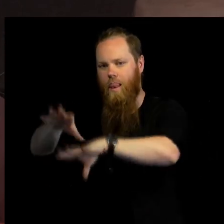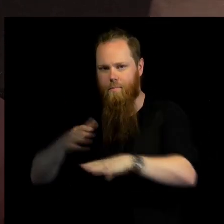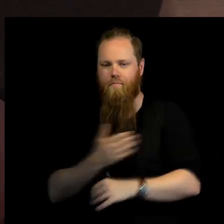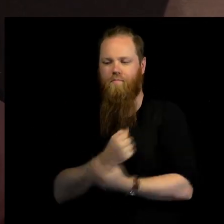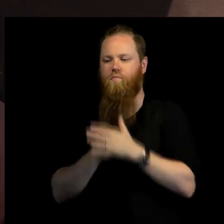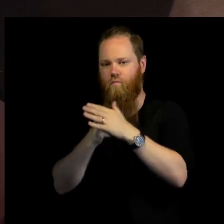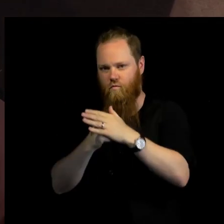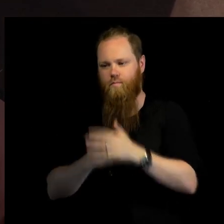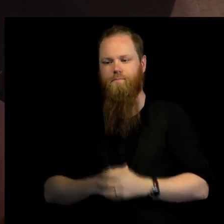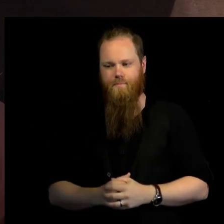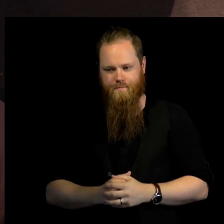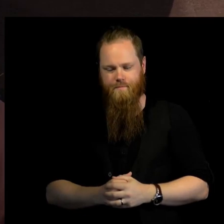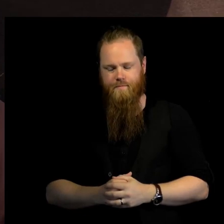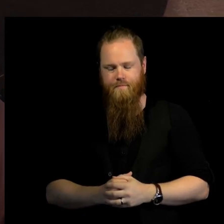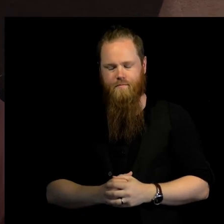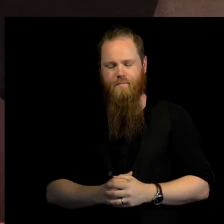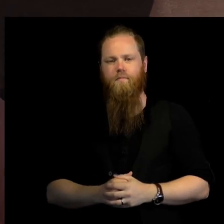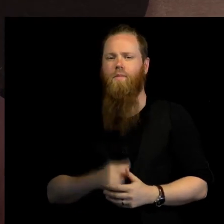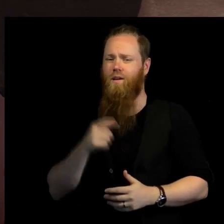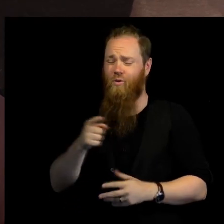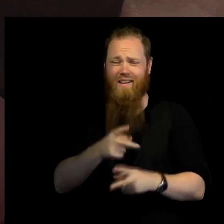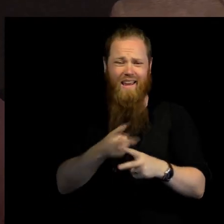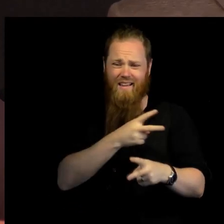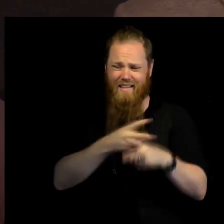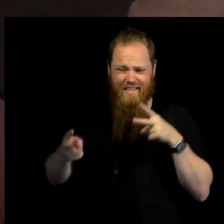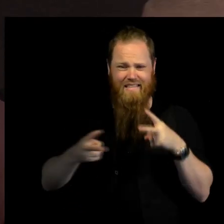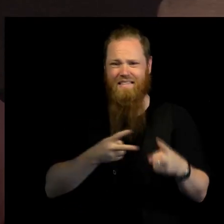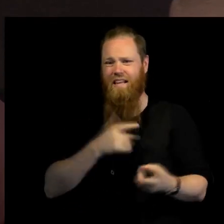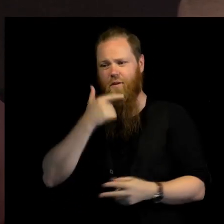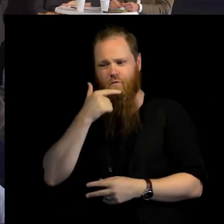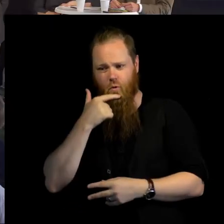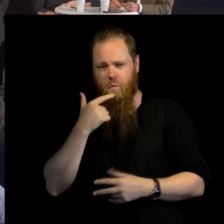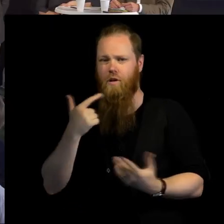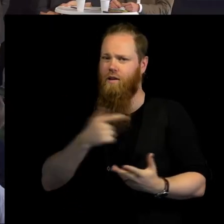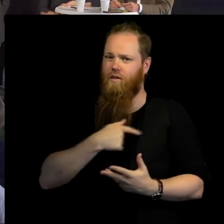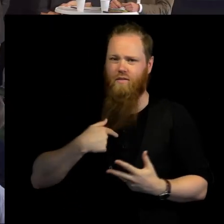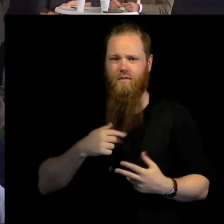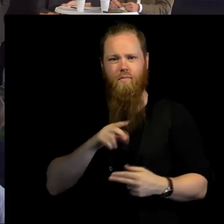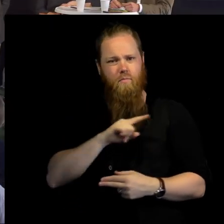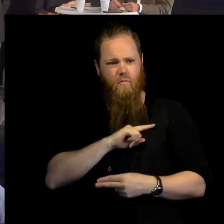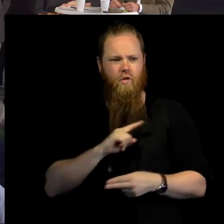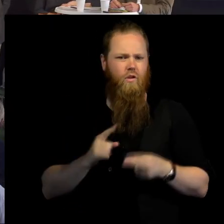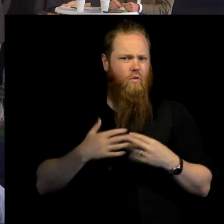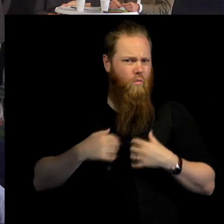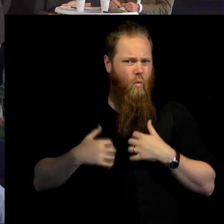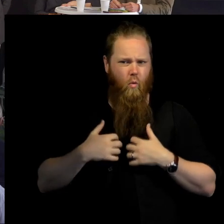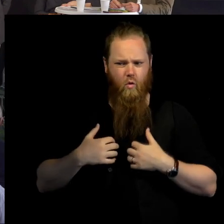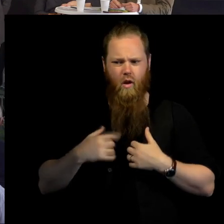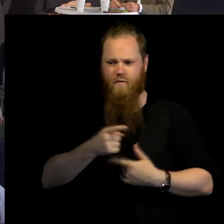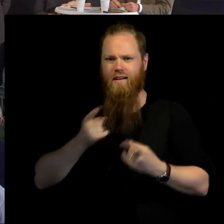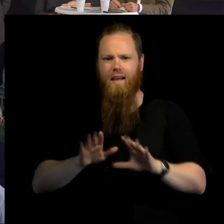of course, something that is extremely worrying and it's also hampering with